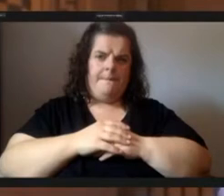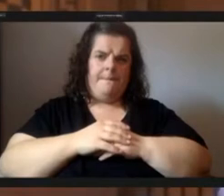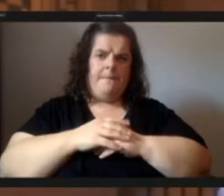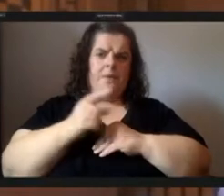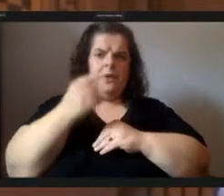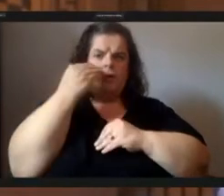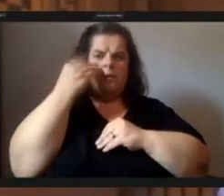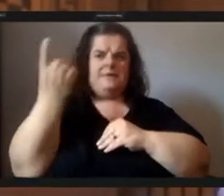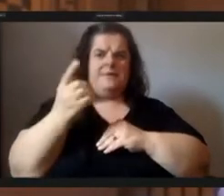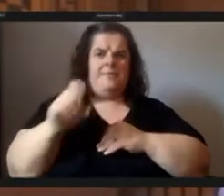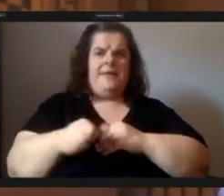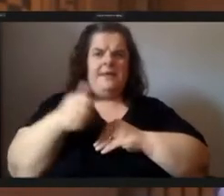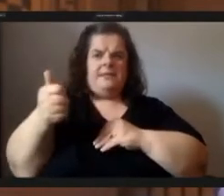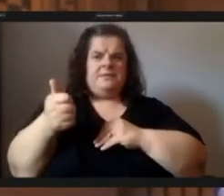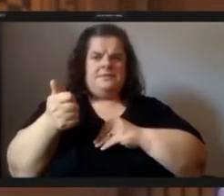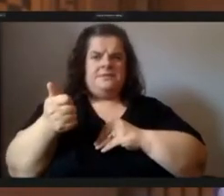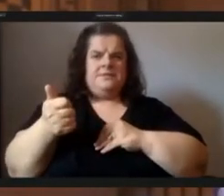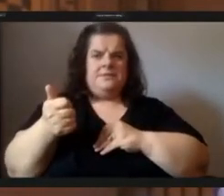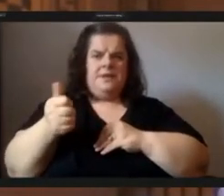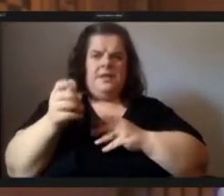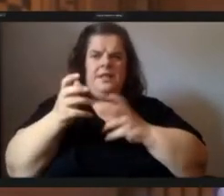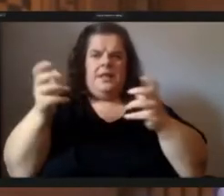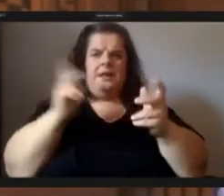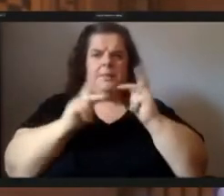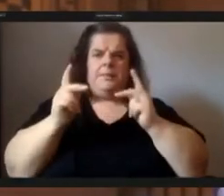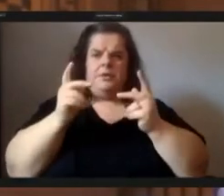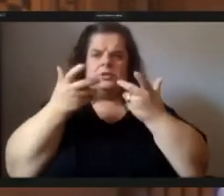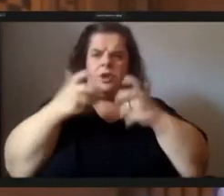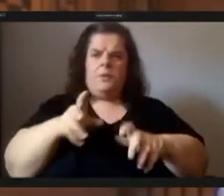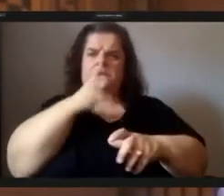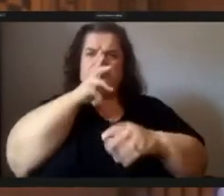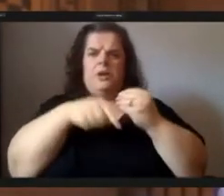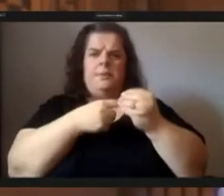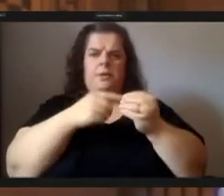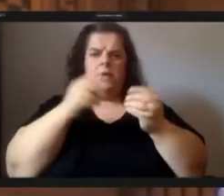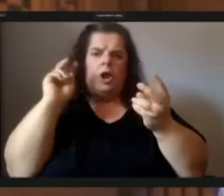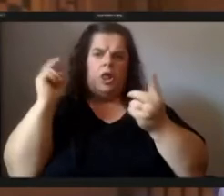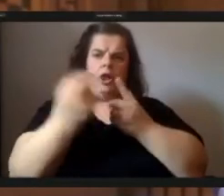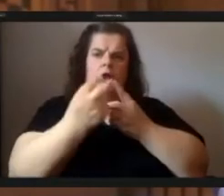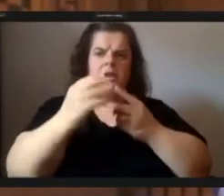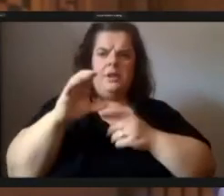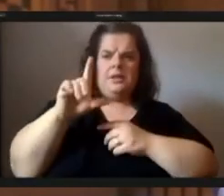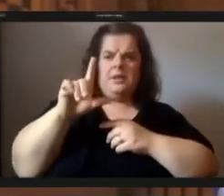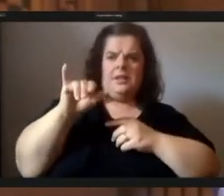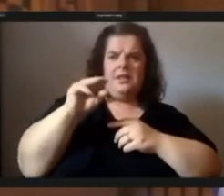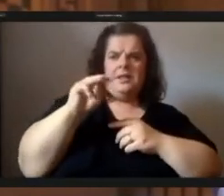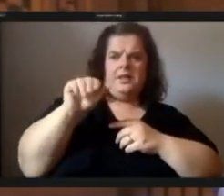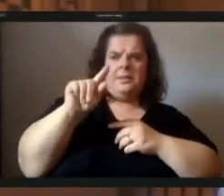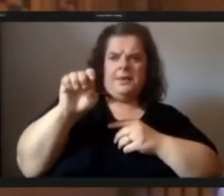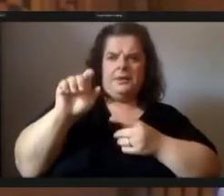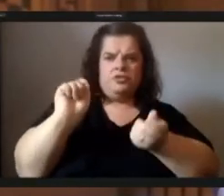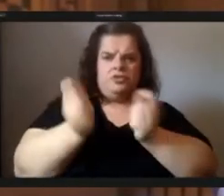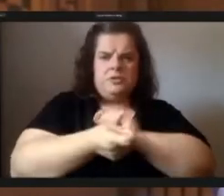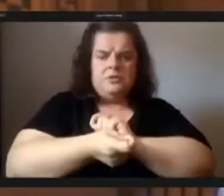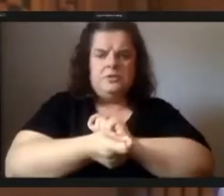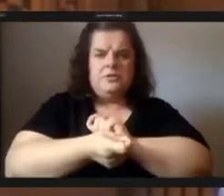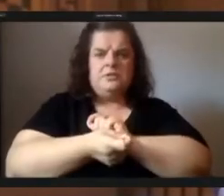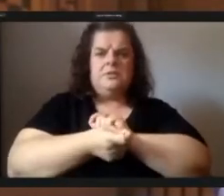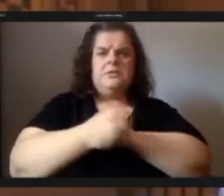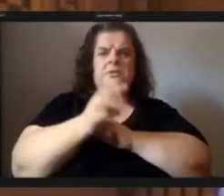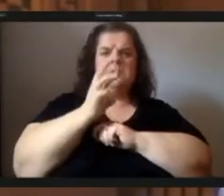else that isn't a lot of people don't want to look at or talk about is uh climate change and uh the the water